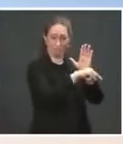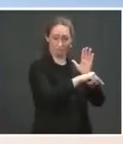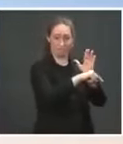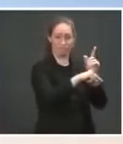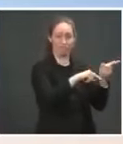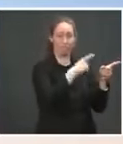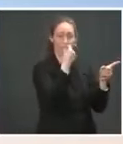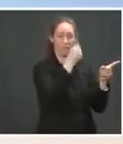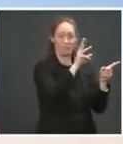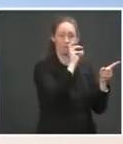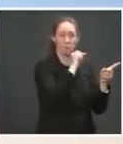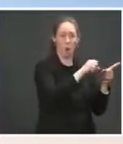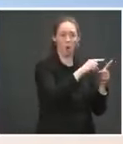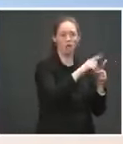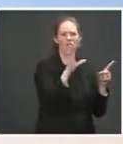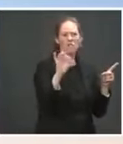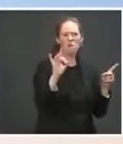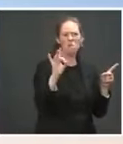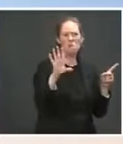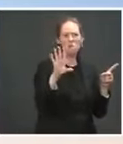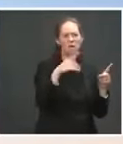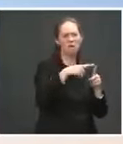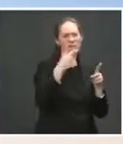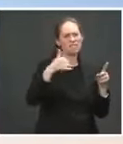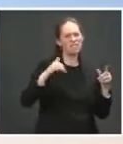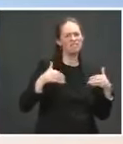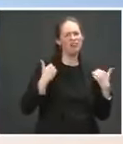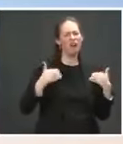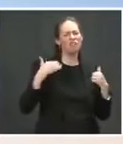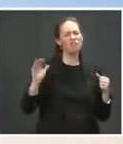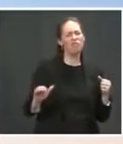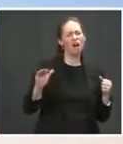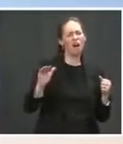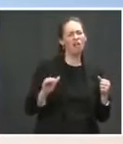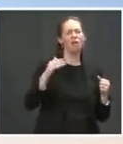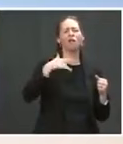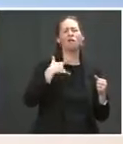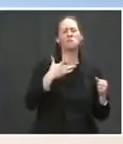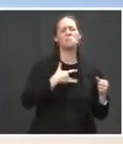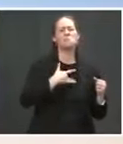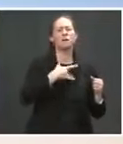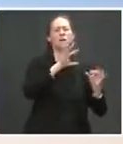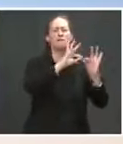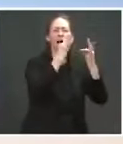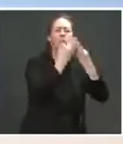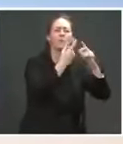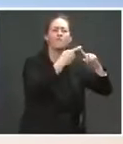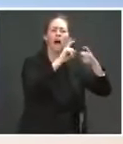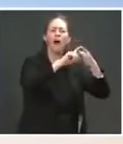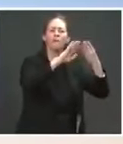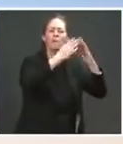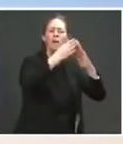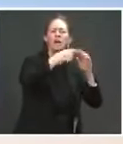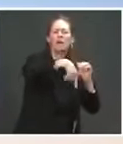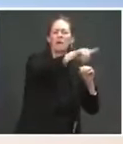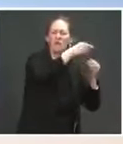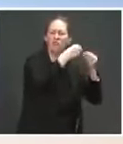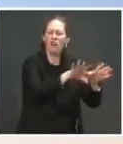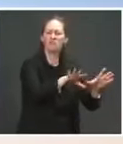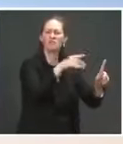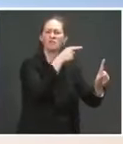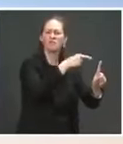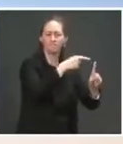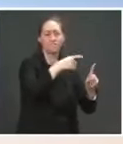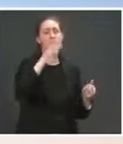tragic. She was a child. We're thinking of her friends and family and the communities that are hurting and grieving her loss. We know that police violence disproportionately